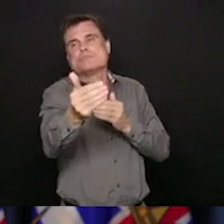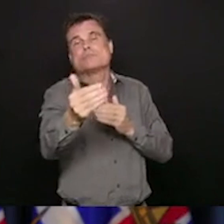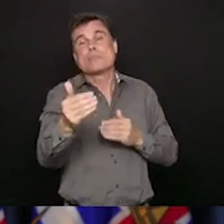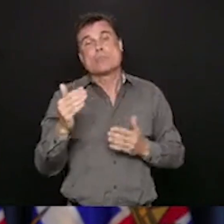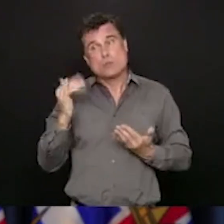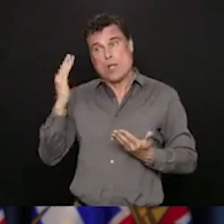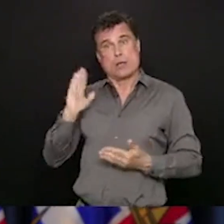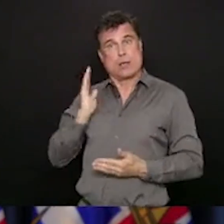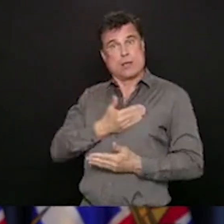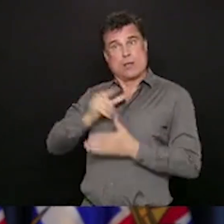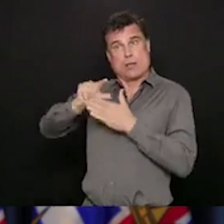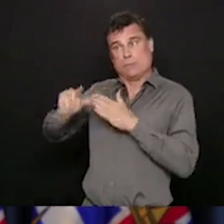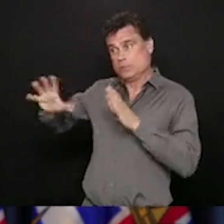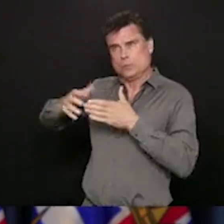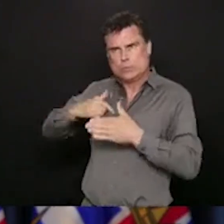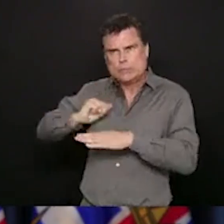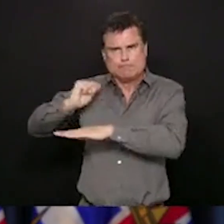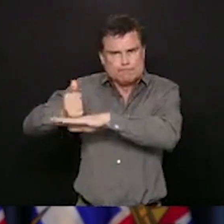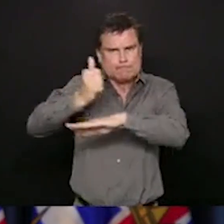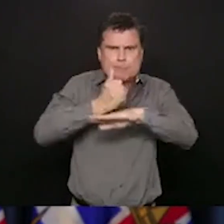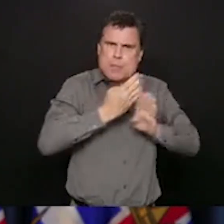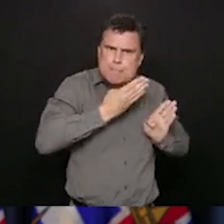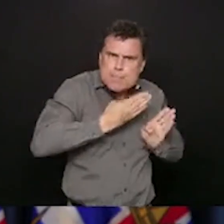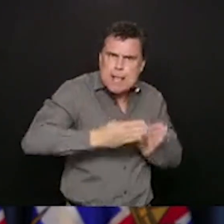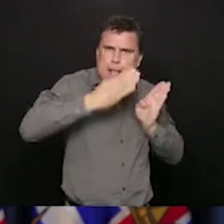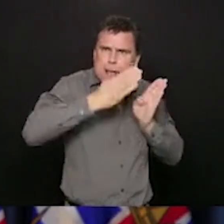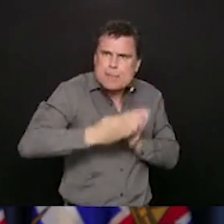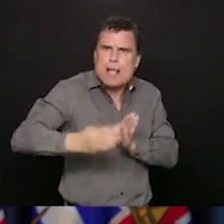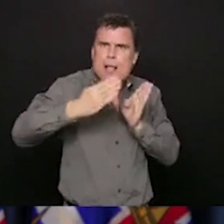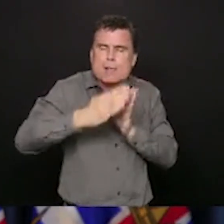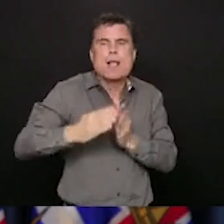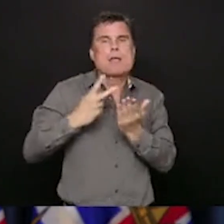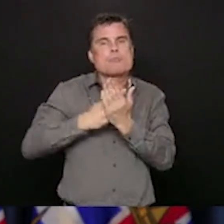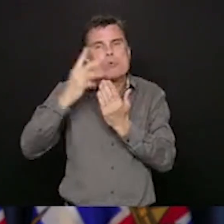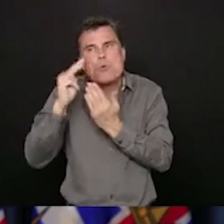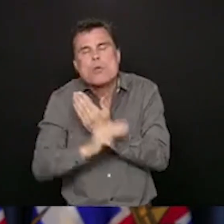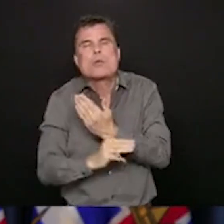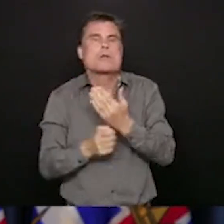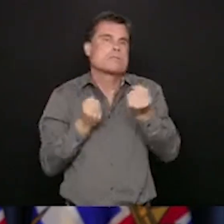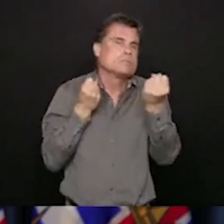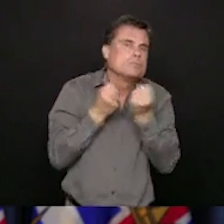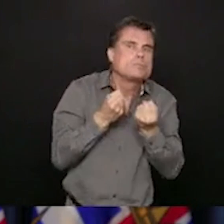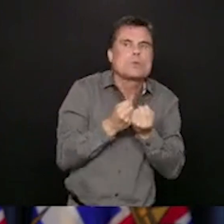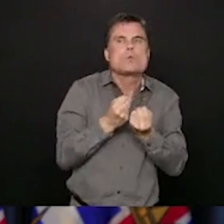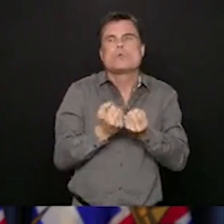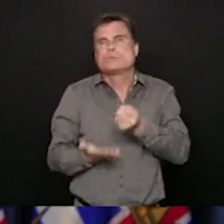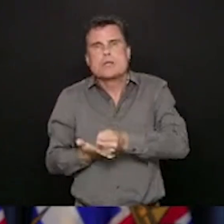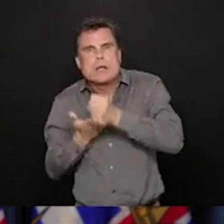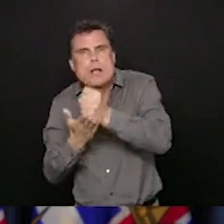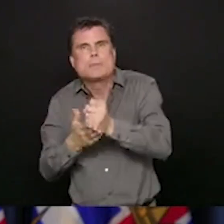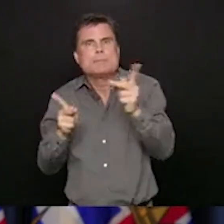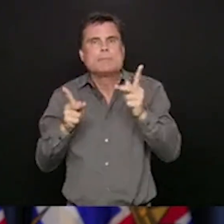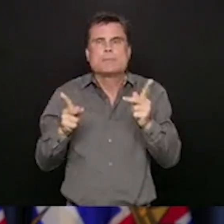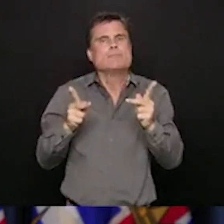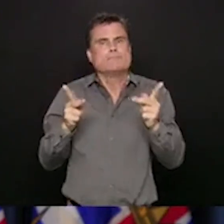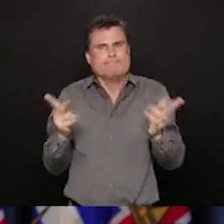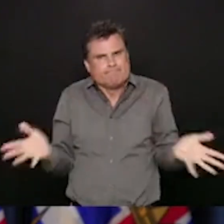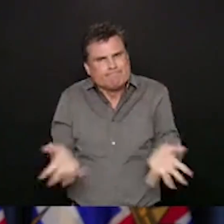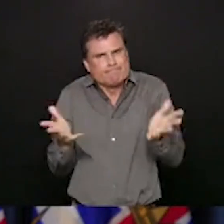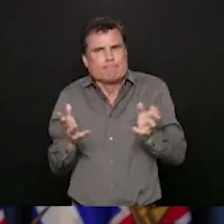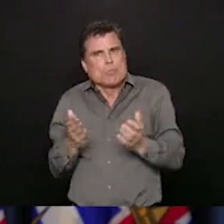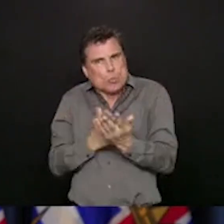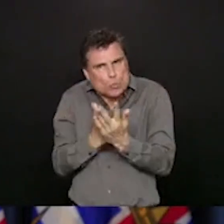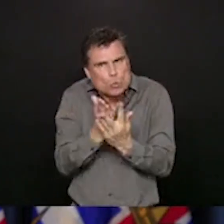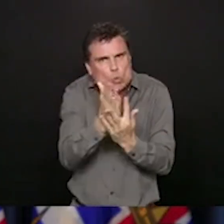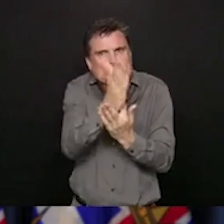whether it be the federal CERB program, whether it be the emergency worker program that is eligible, people will be eligible for effective